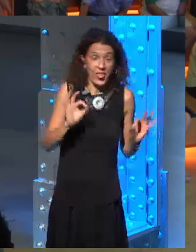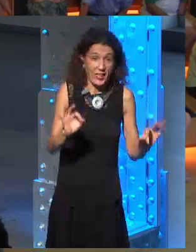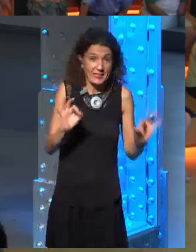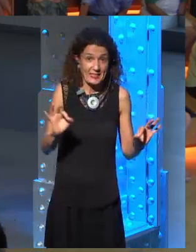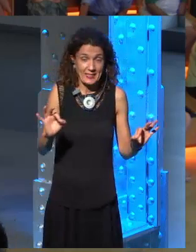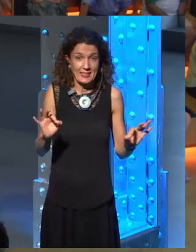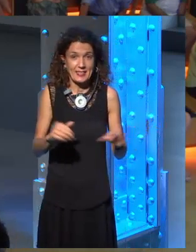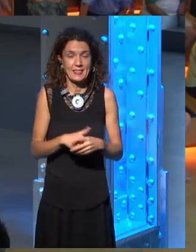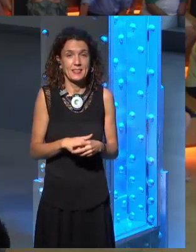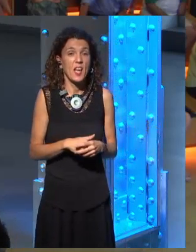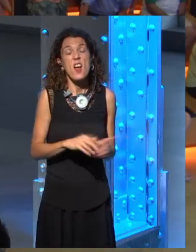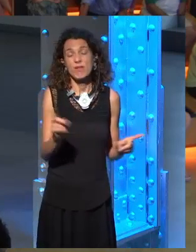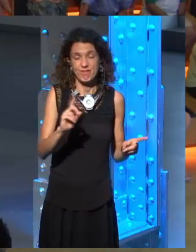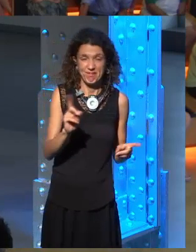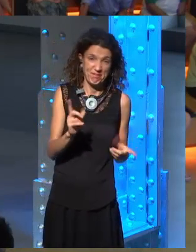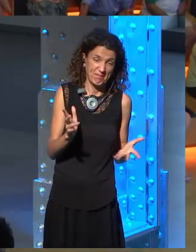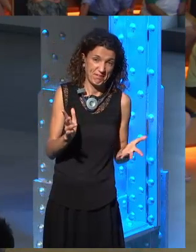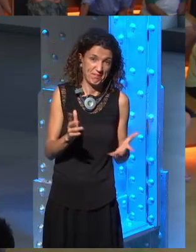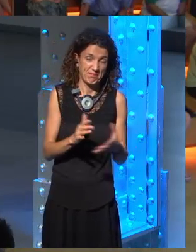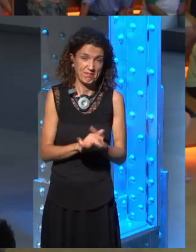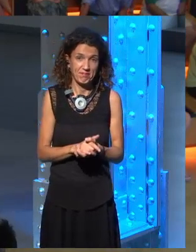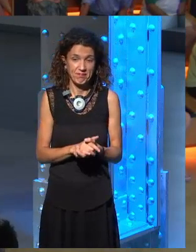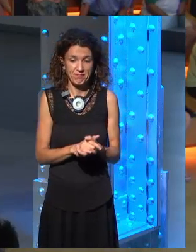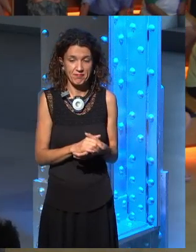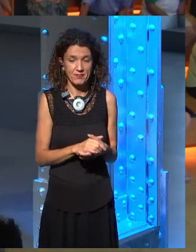Actually, I'm sorry. There's one thing I pointed out before.